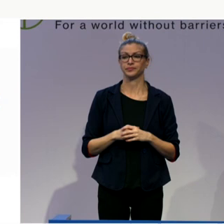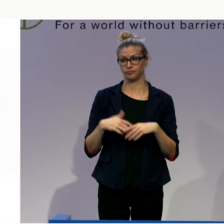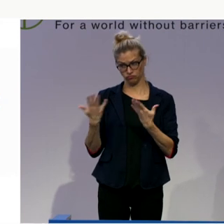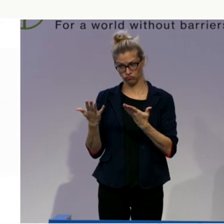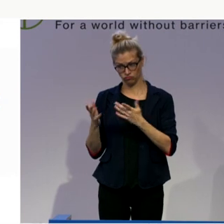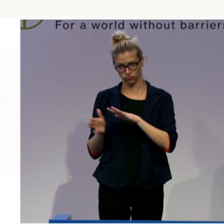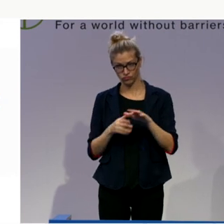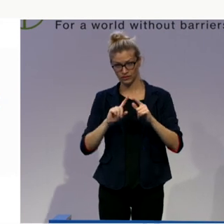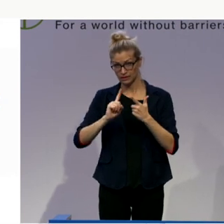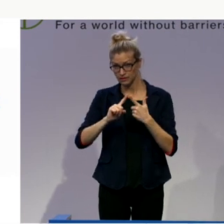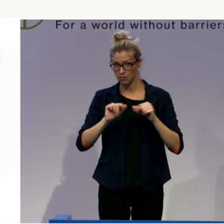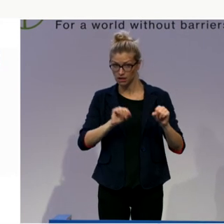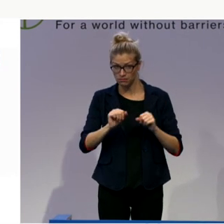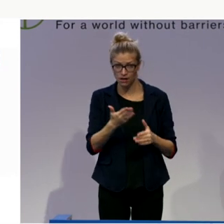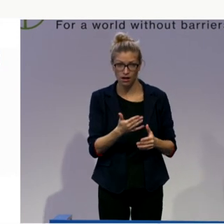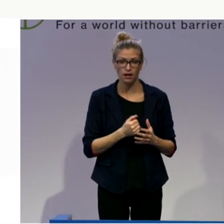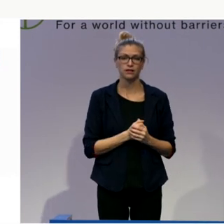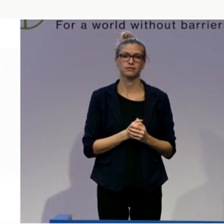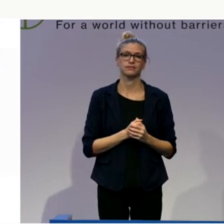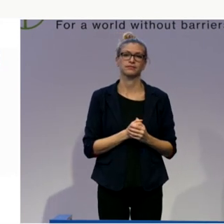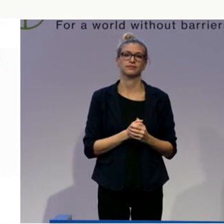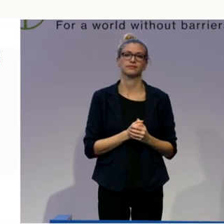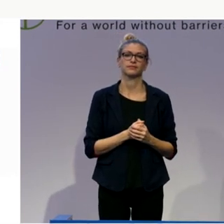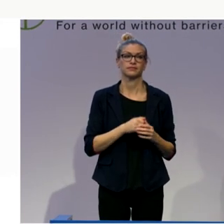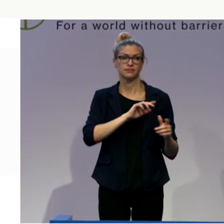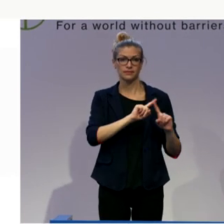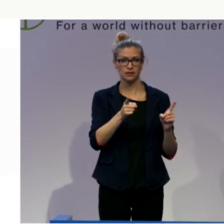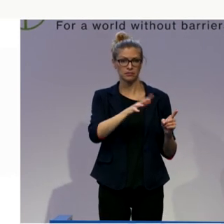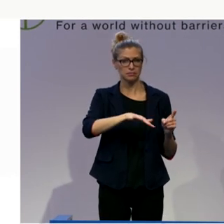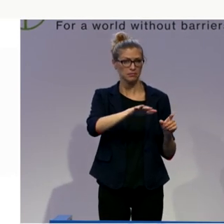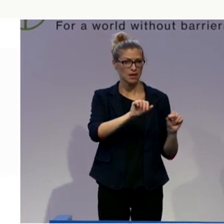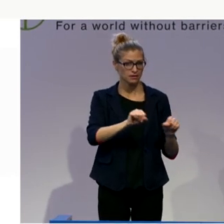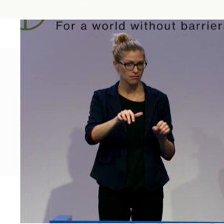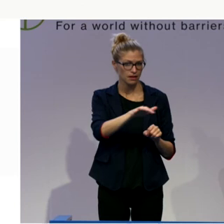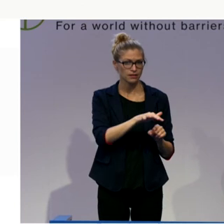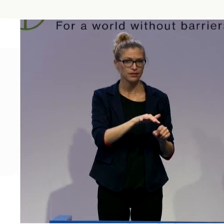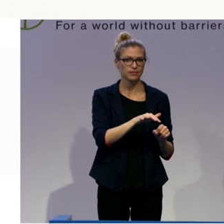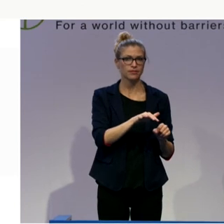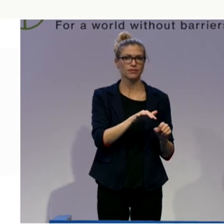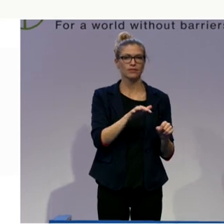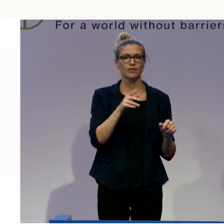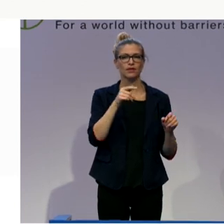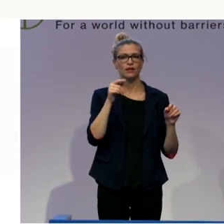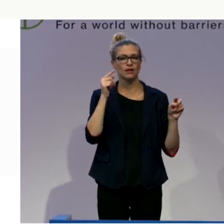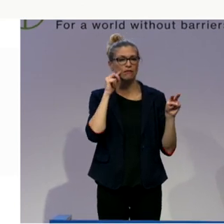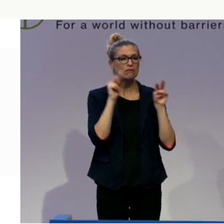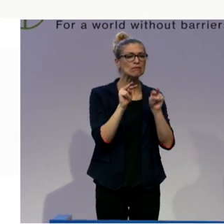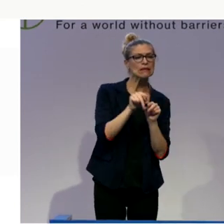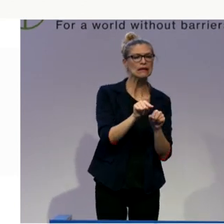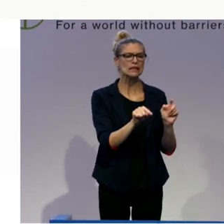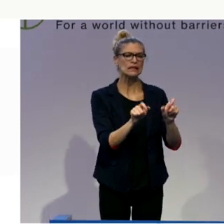which are not really present. And the non-presence of these